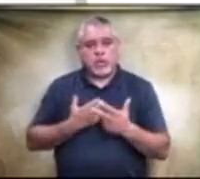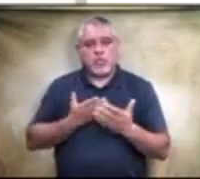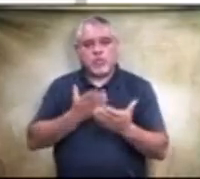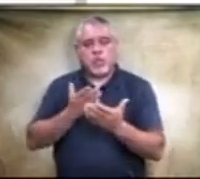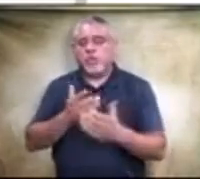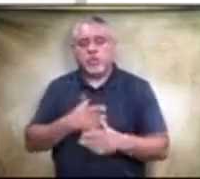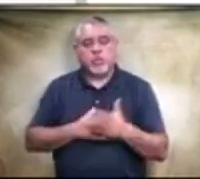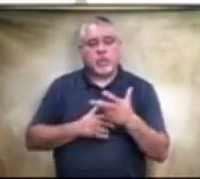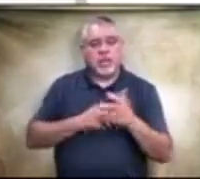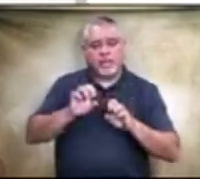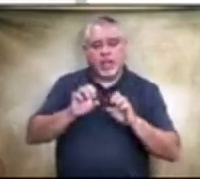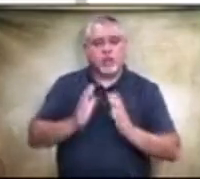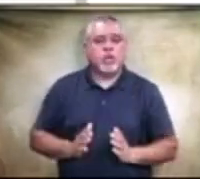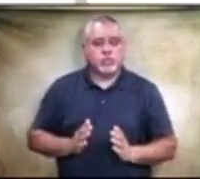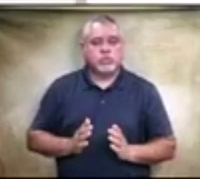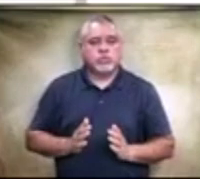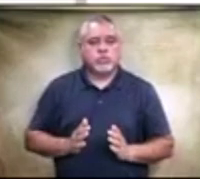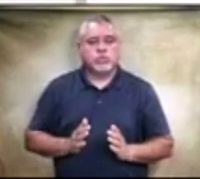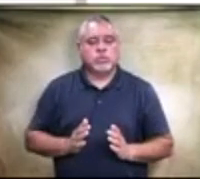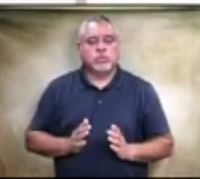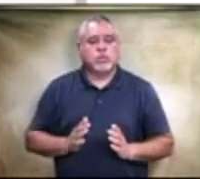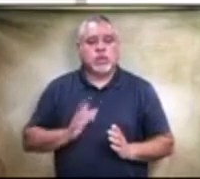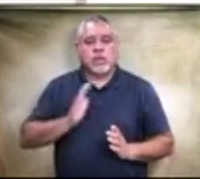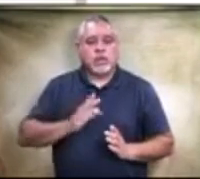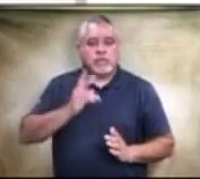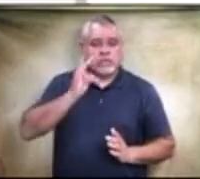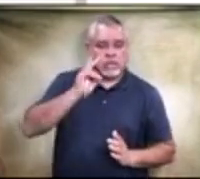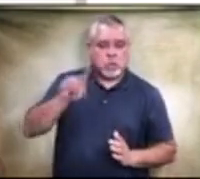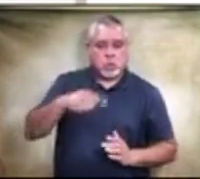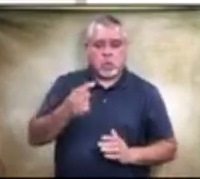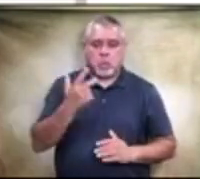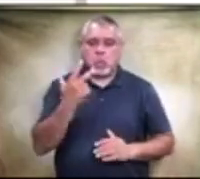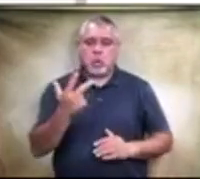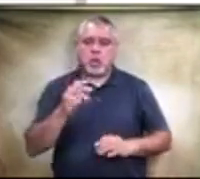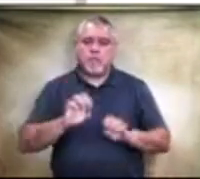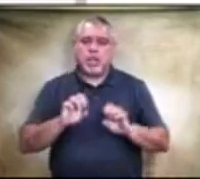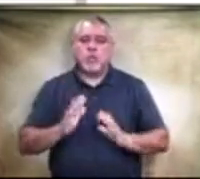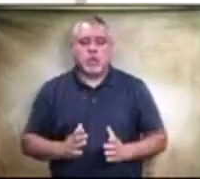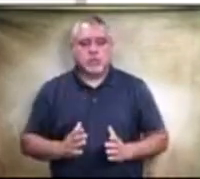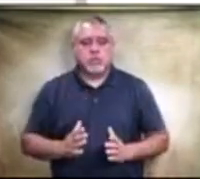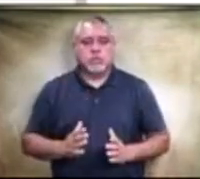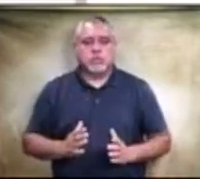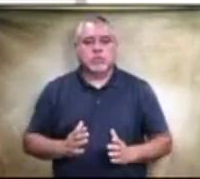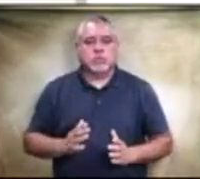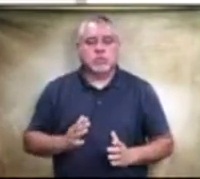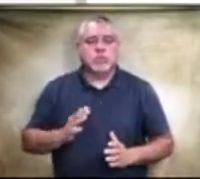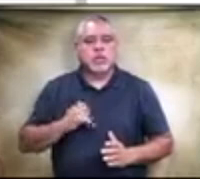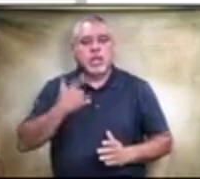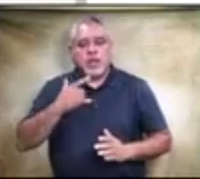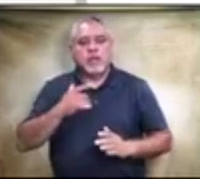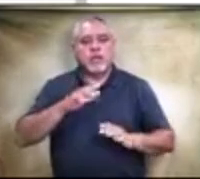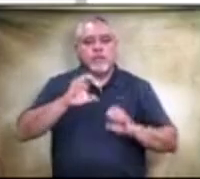evaluators where I've never seen only three evaluators. We have an evaluator, evaluator number